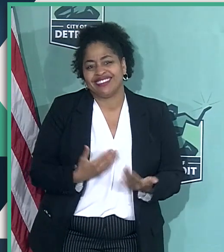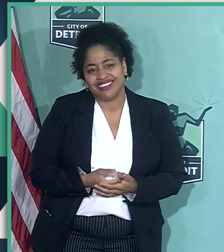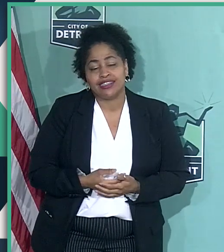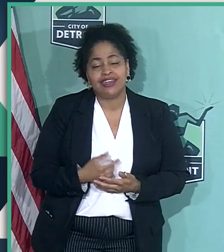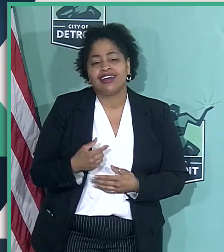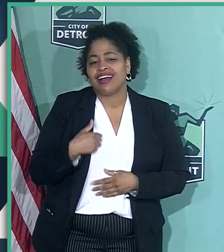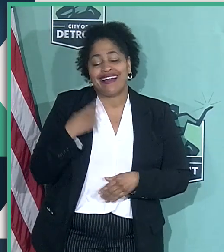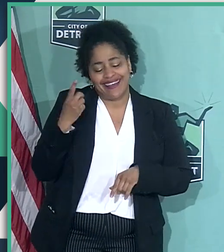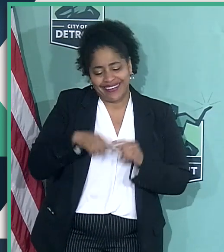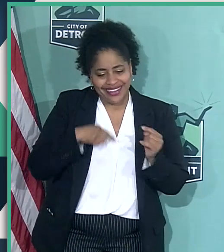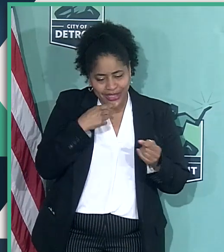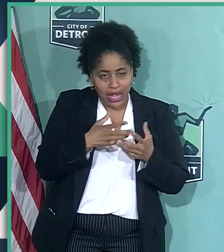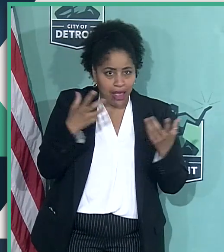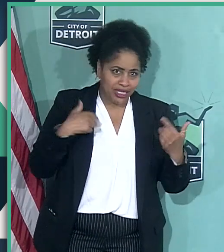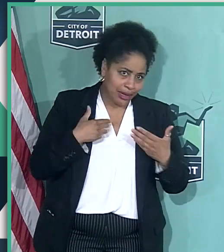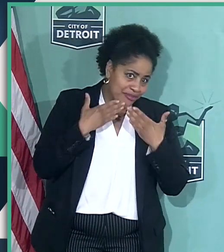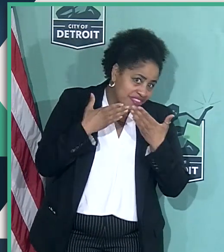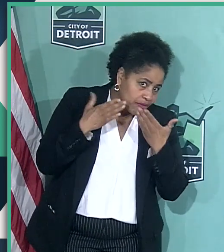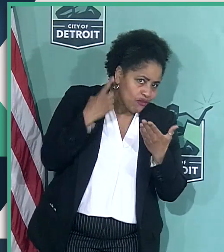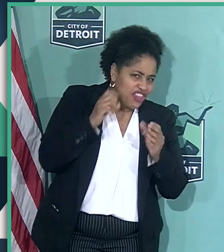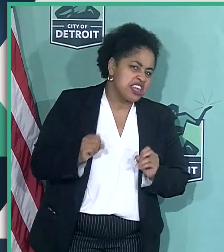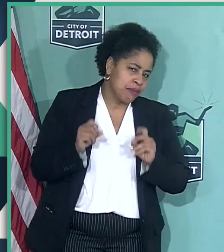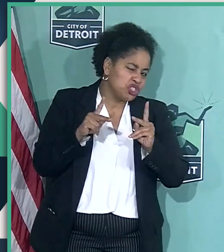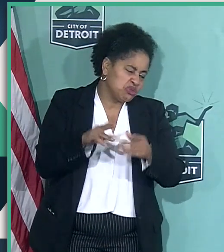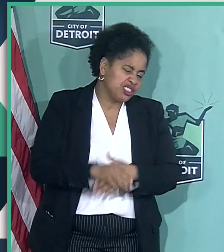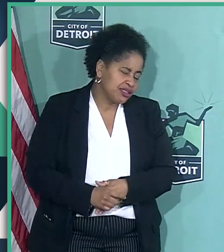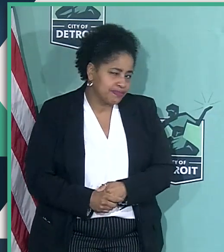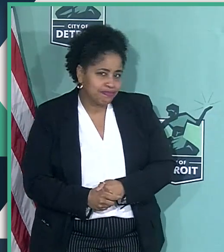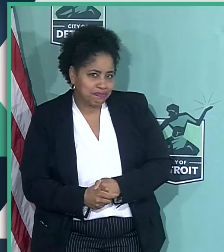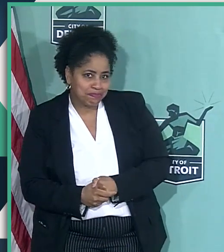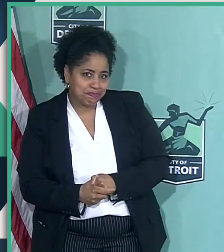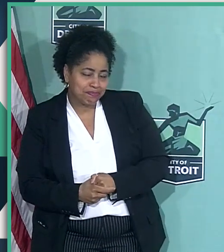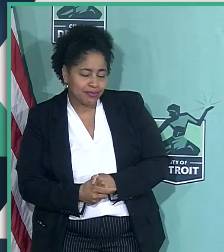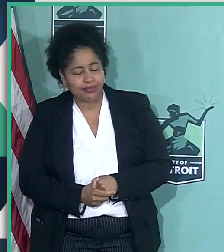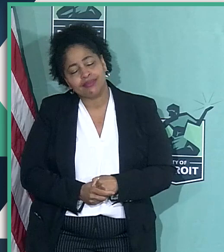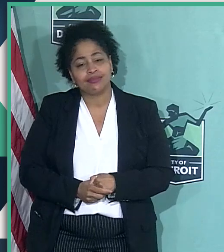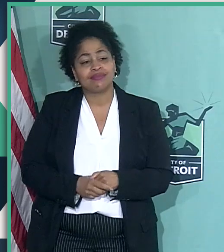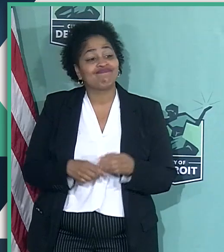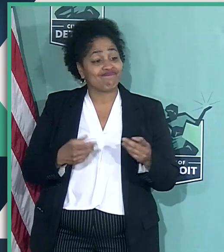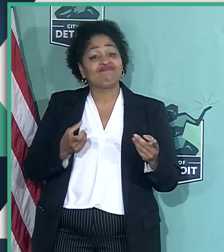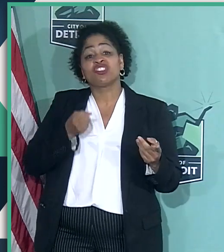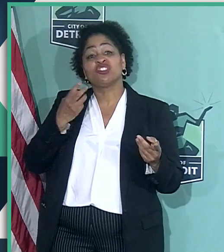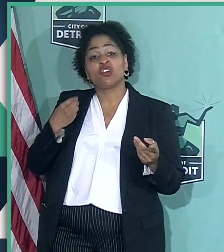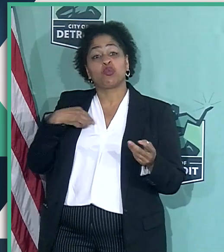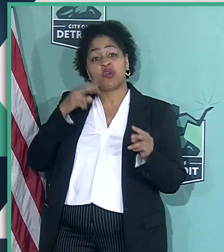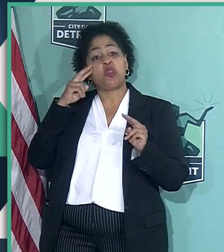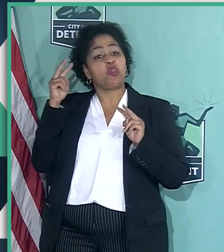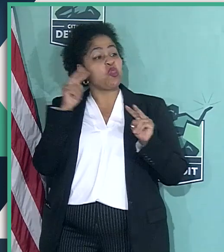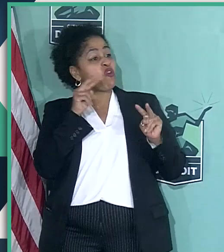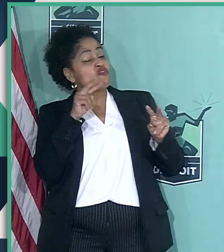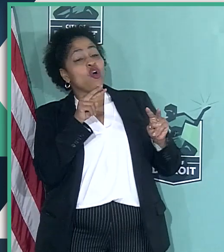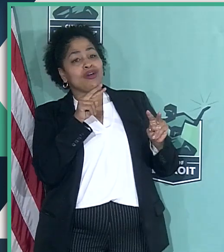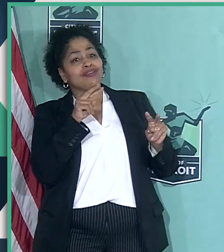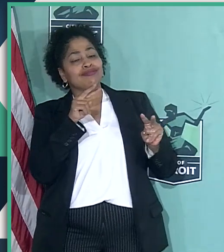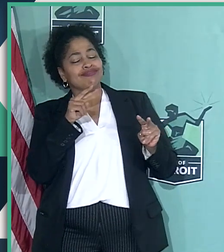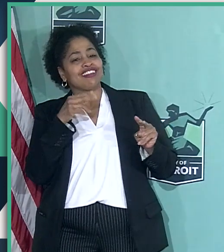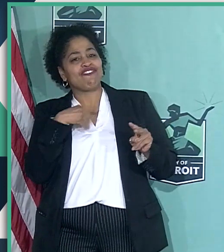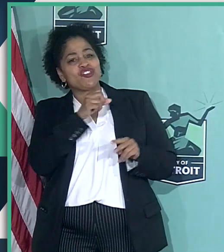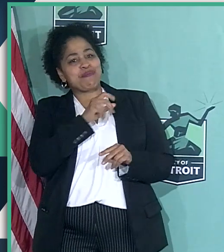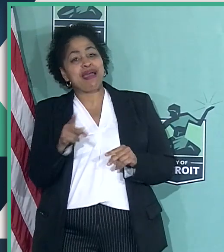And I just can't tell you how much I'm thankful for the opportunity. And so we're looking forward to having you back.